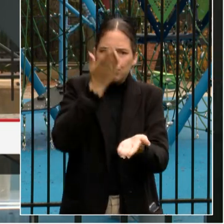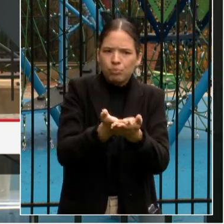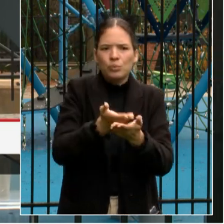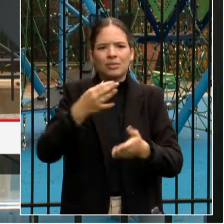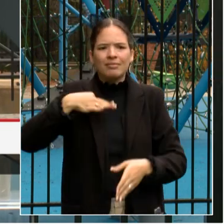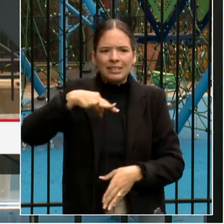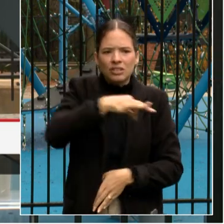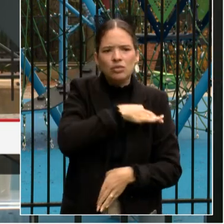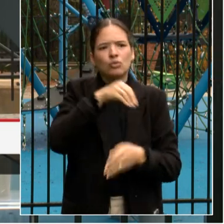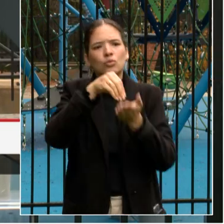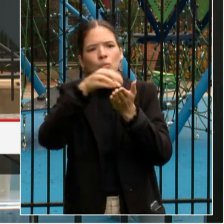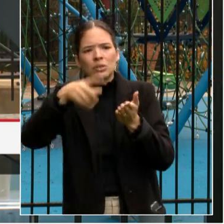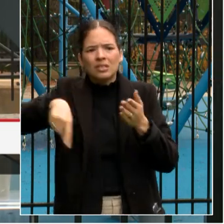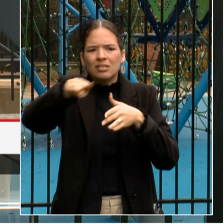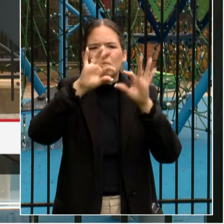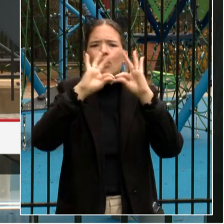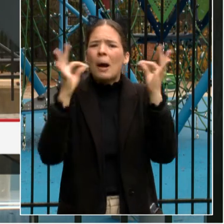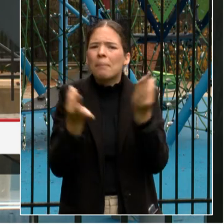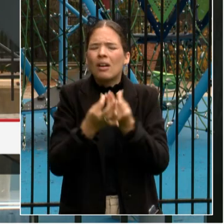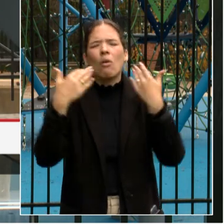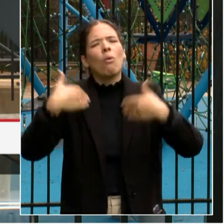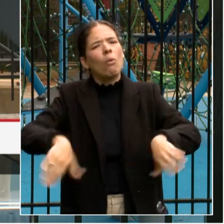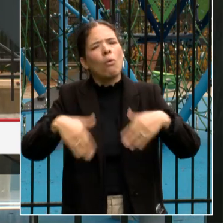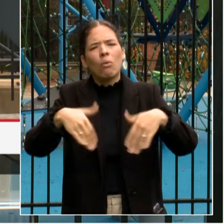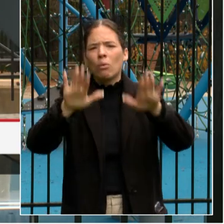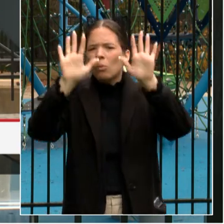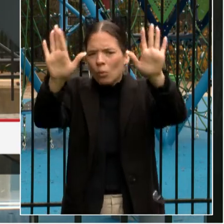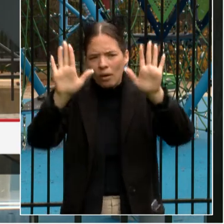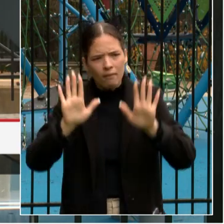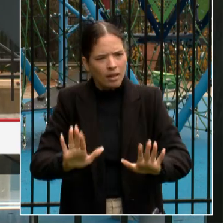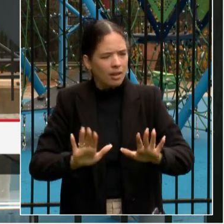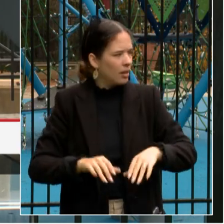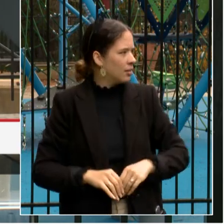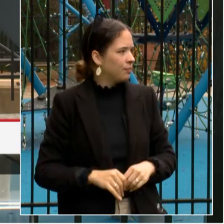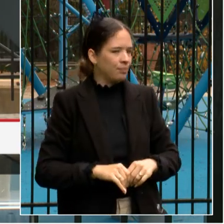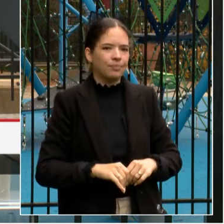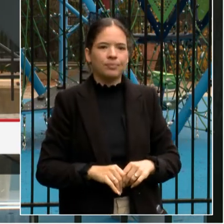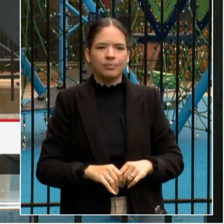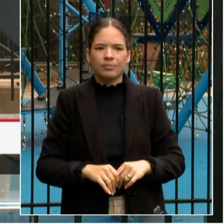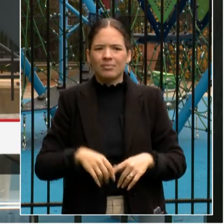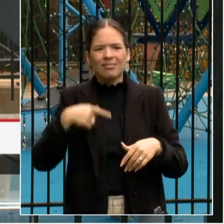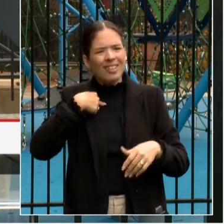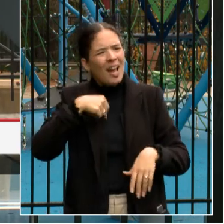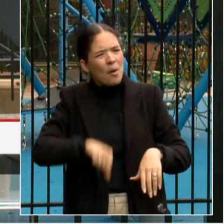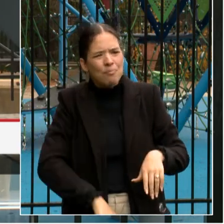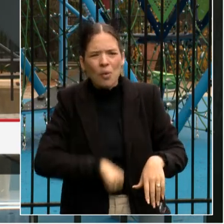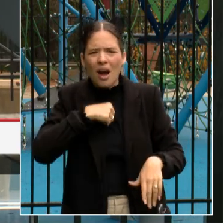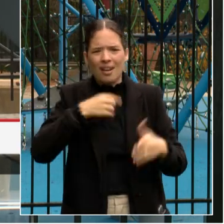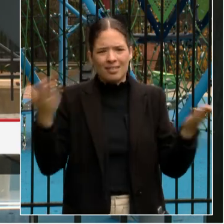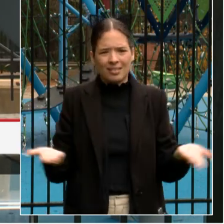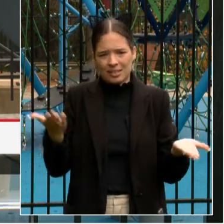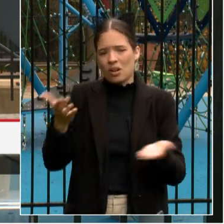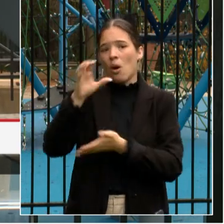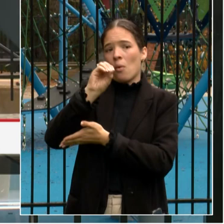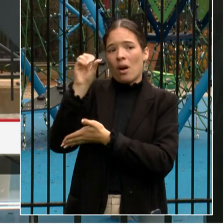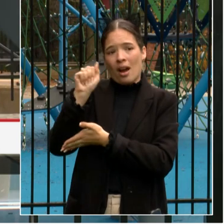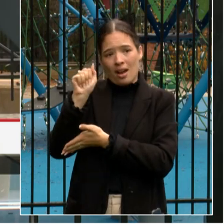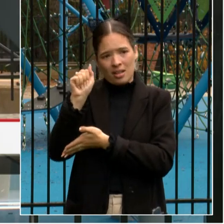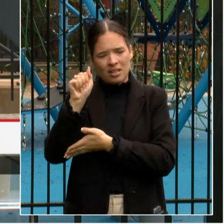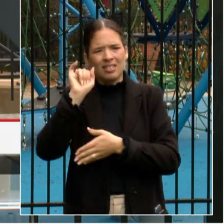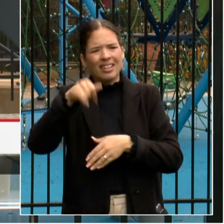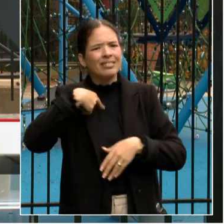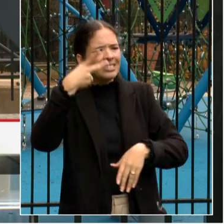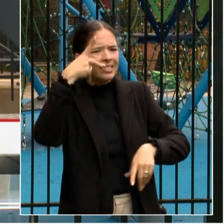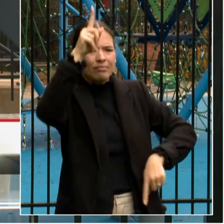and families. One of the things that I'm most proud of at Oyster Adams is a diversely rich